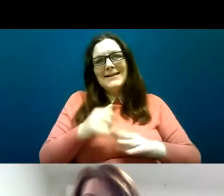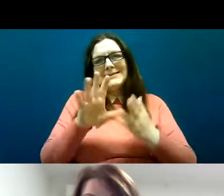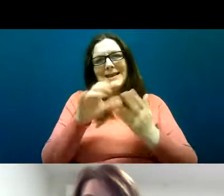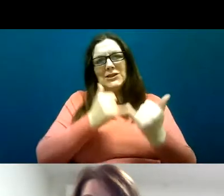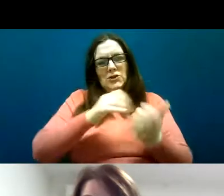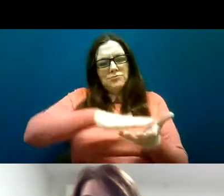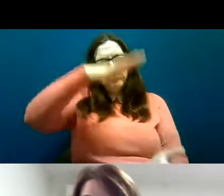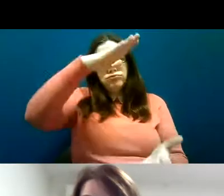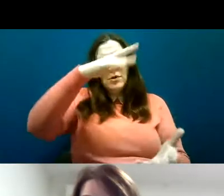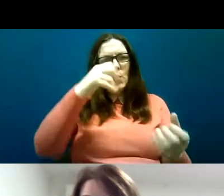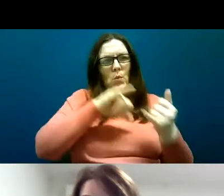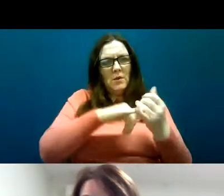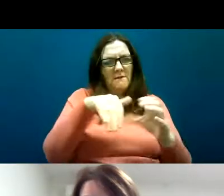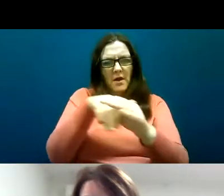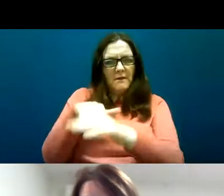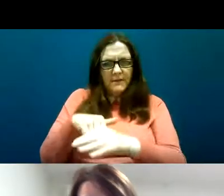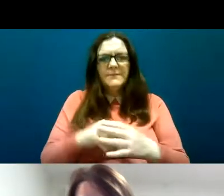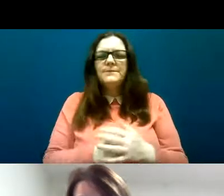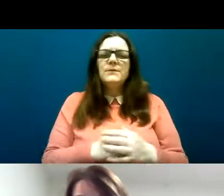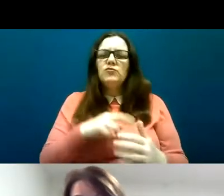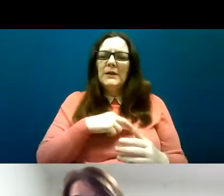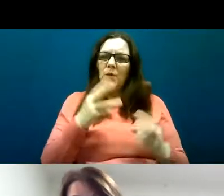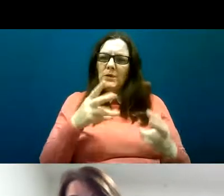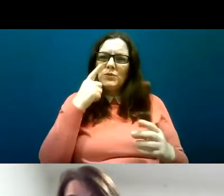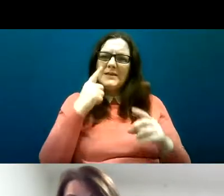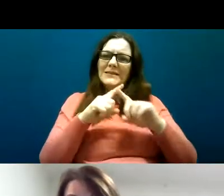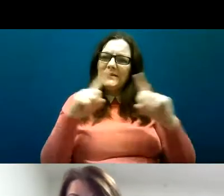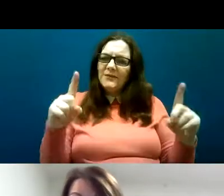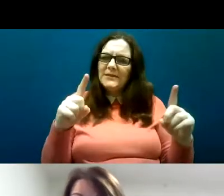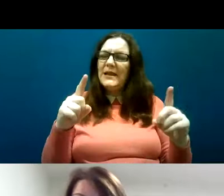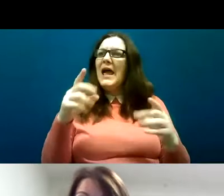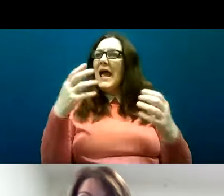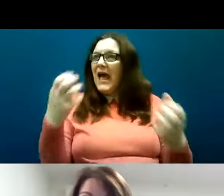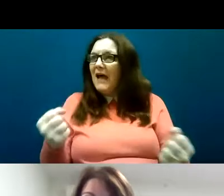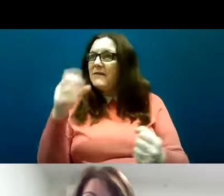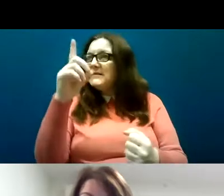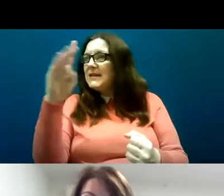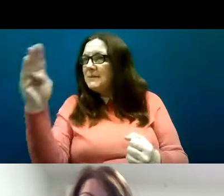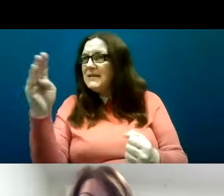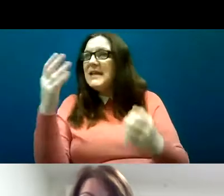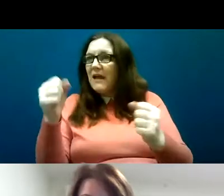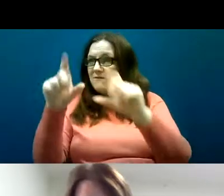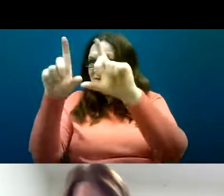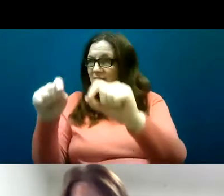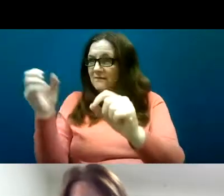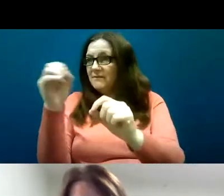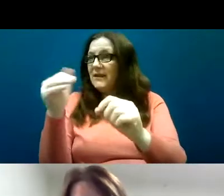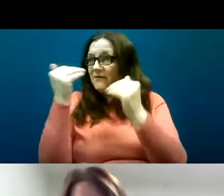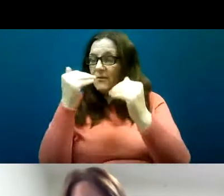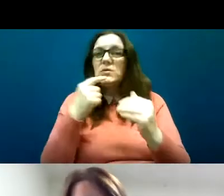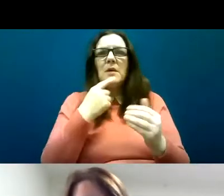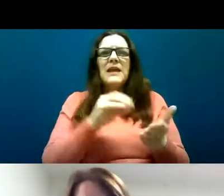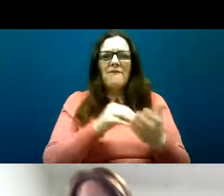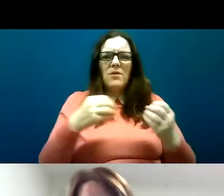And this was really to explore differences between the database and the caseloads and to unpack those differences in definition